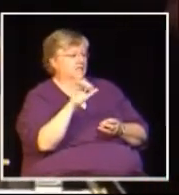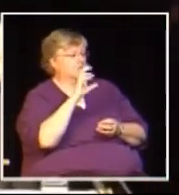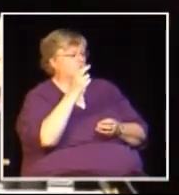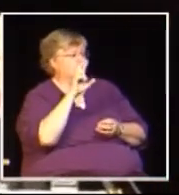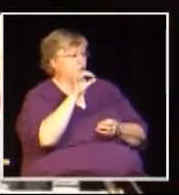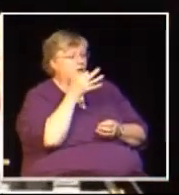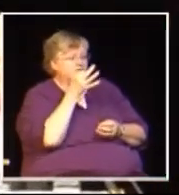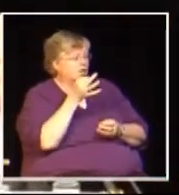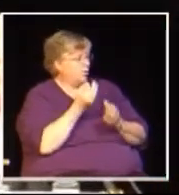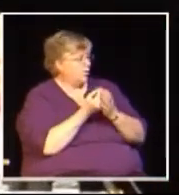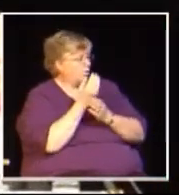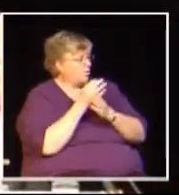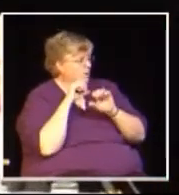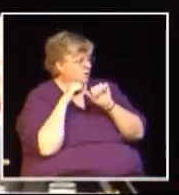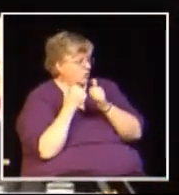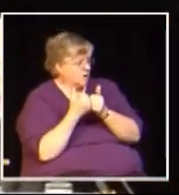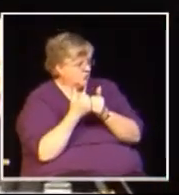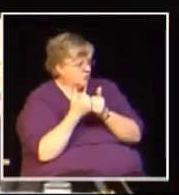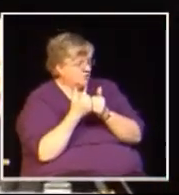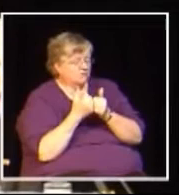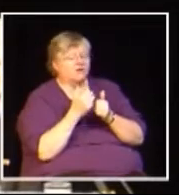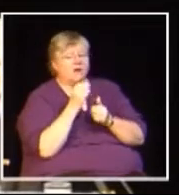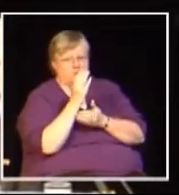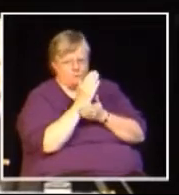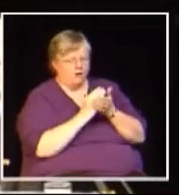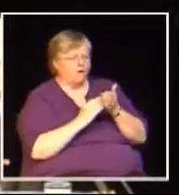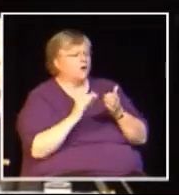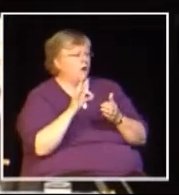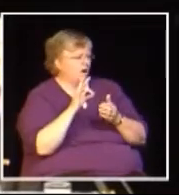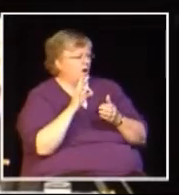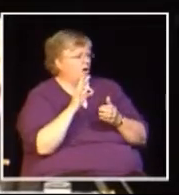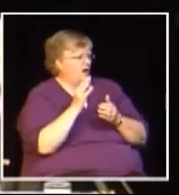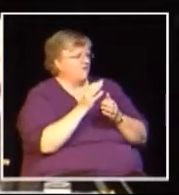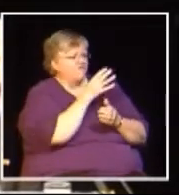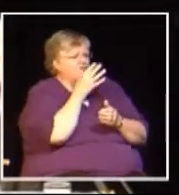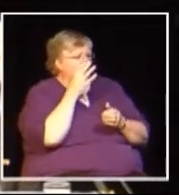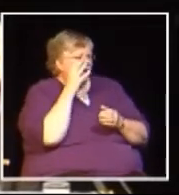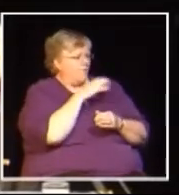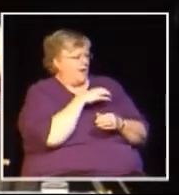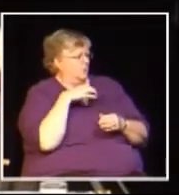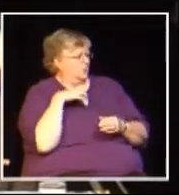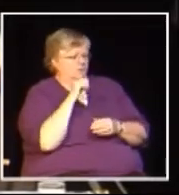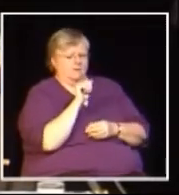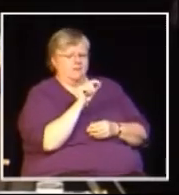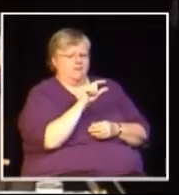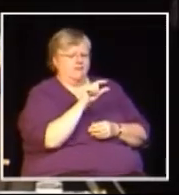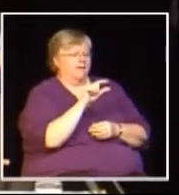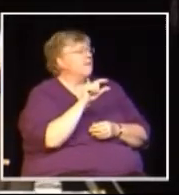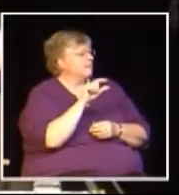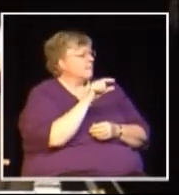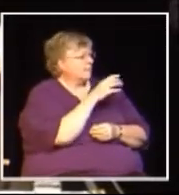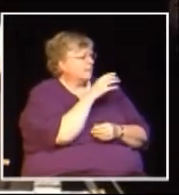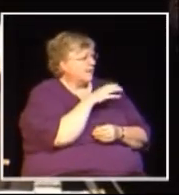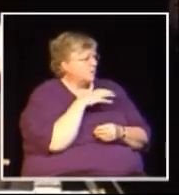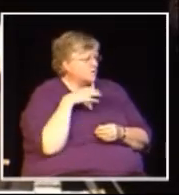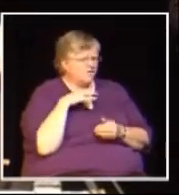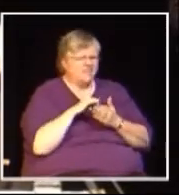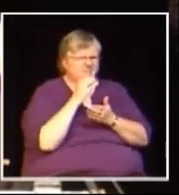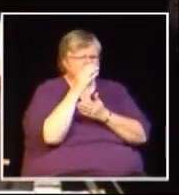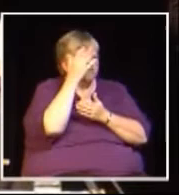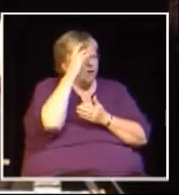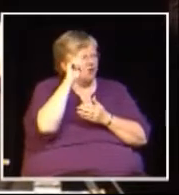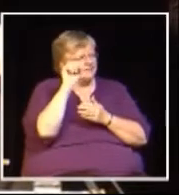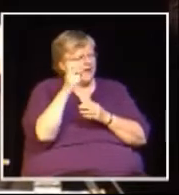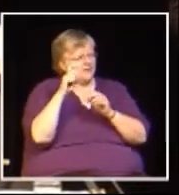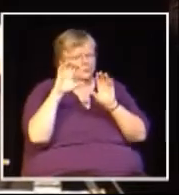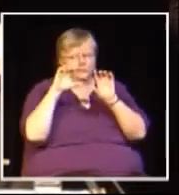end of the table, who is an accountant, an NNP. And then we also have Christine Dendy, who is